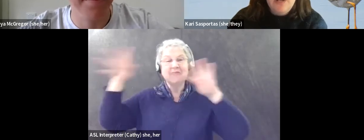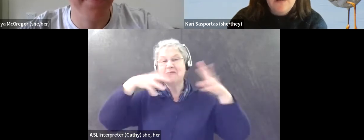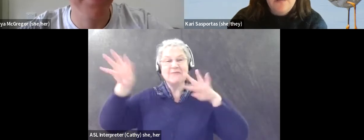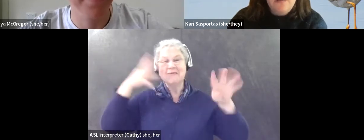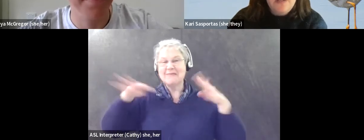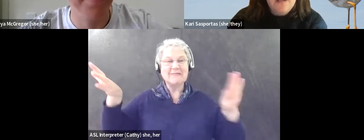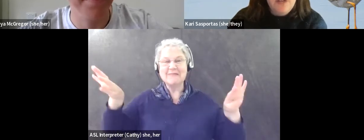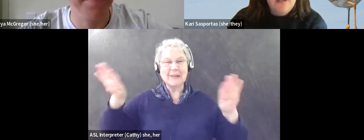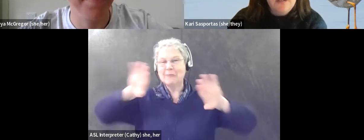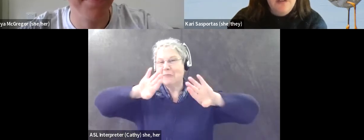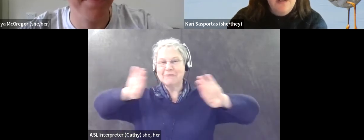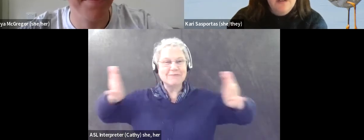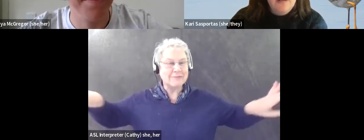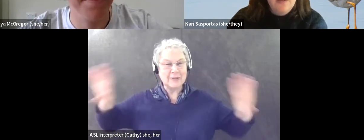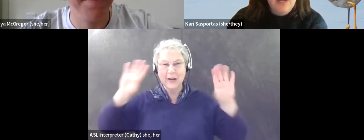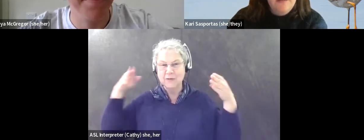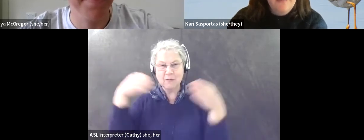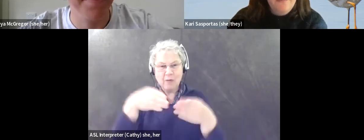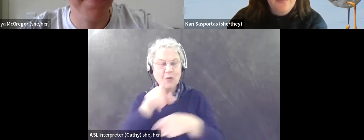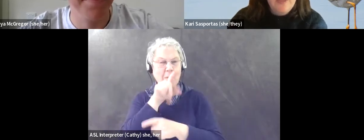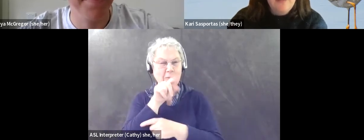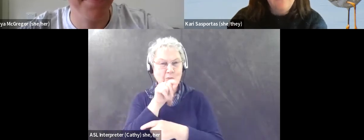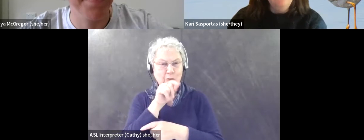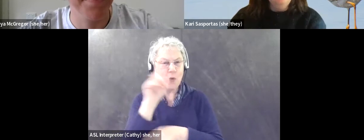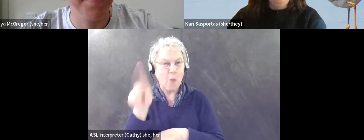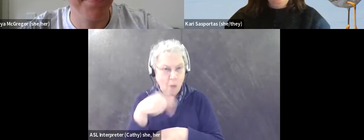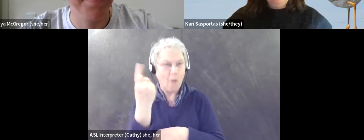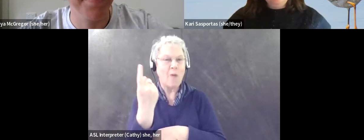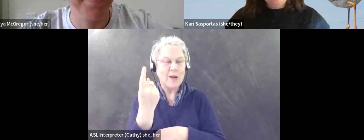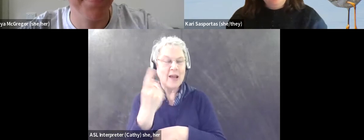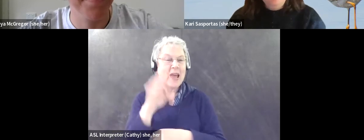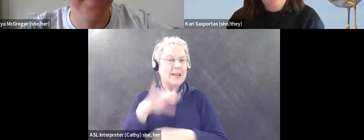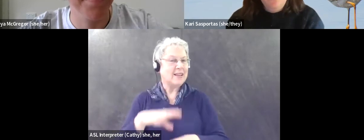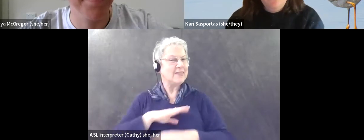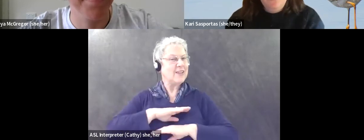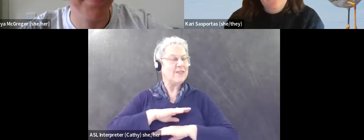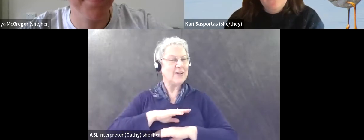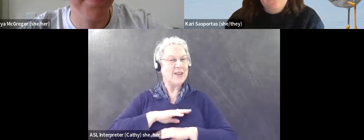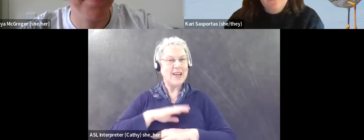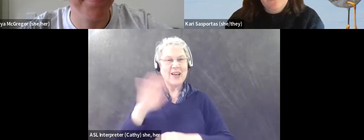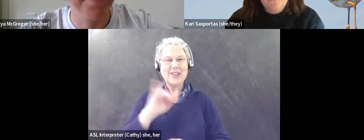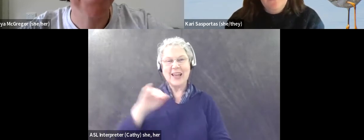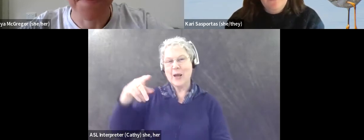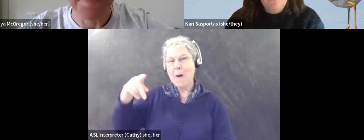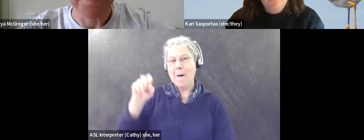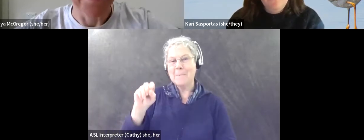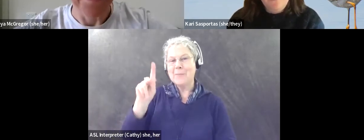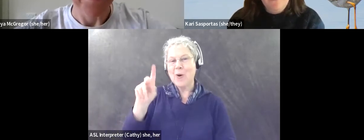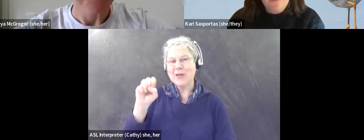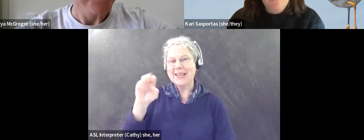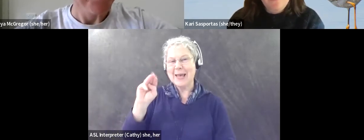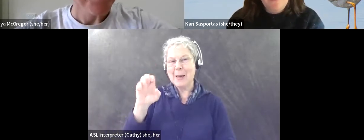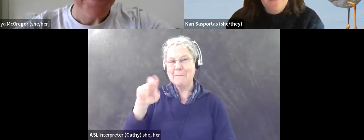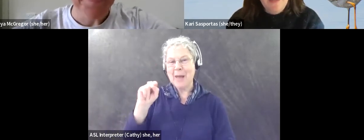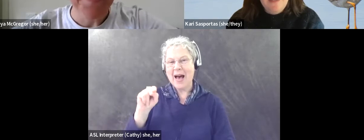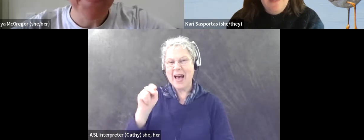But it also satisfies kind of like, I don't know, it's kind of like Pokemon for adults. And I know other people have said